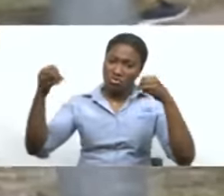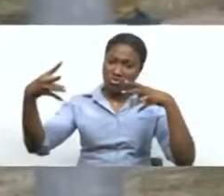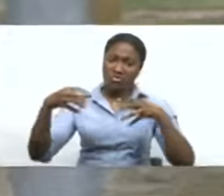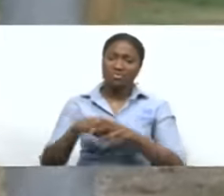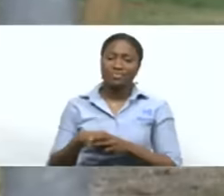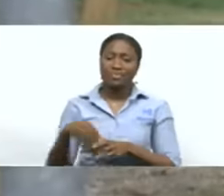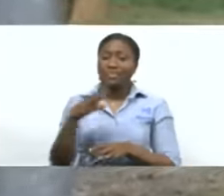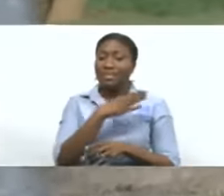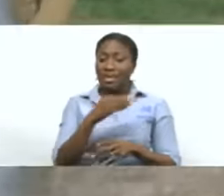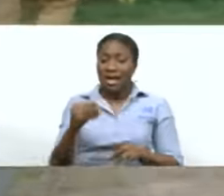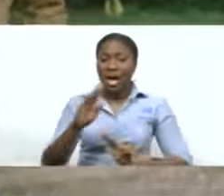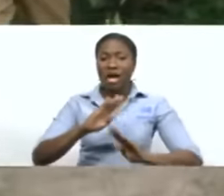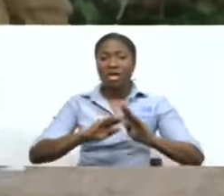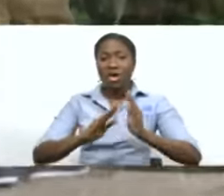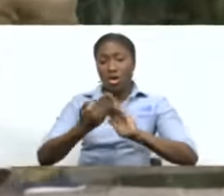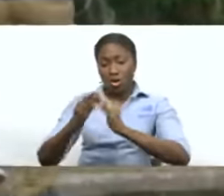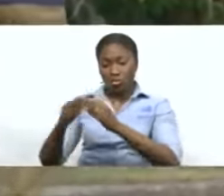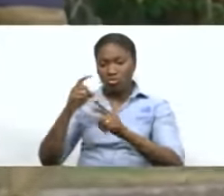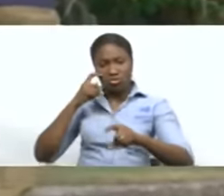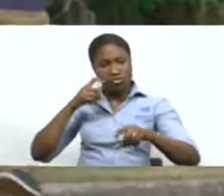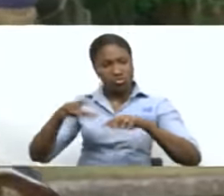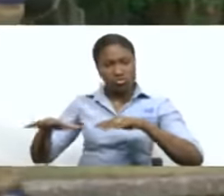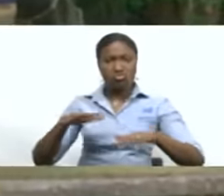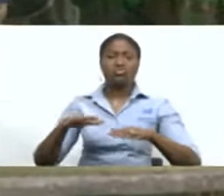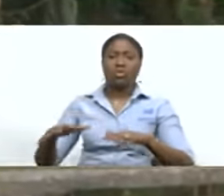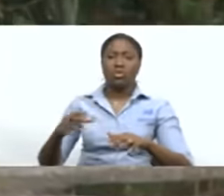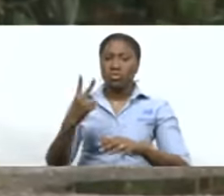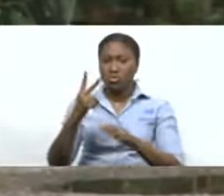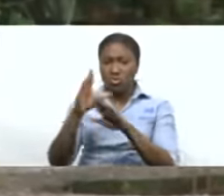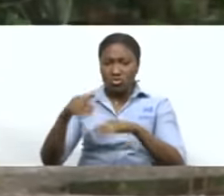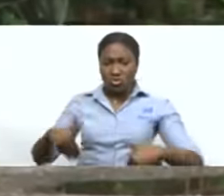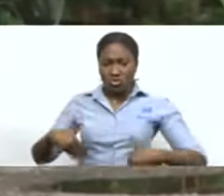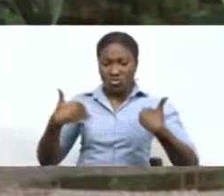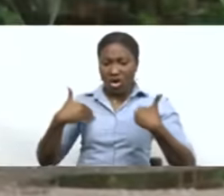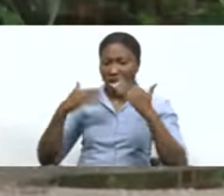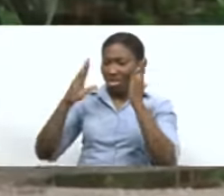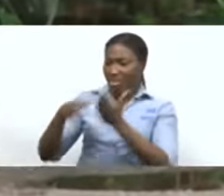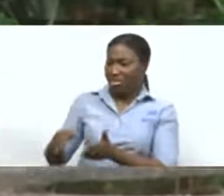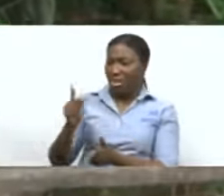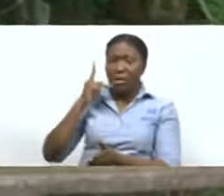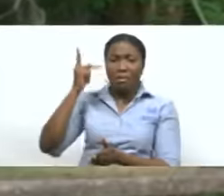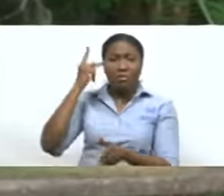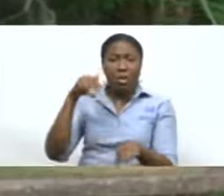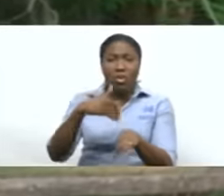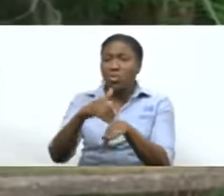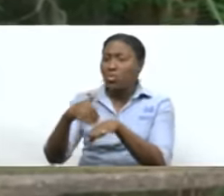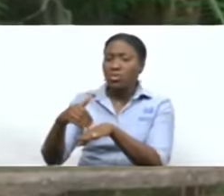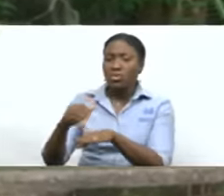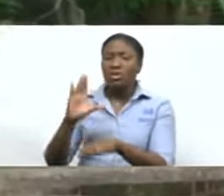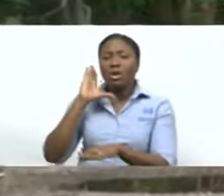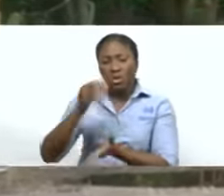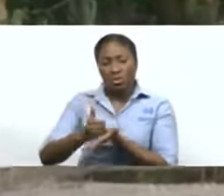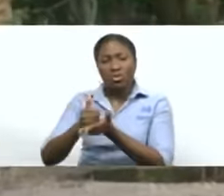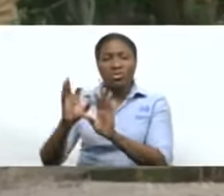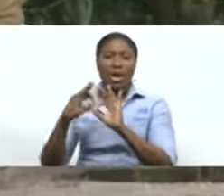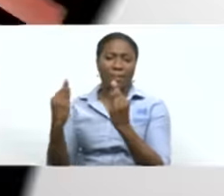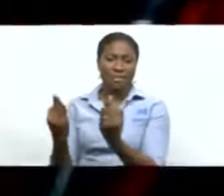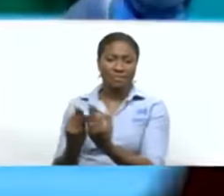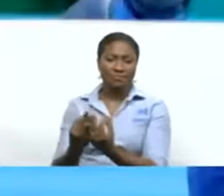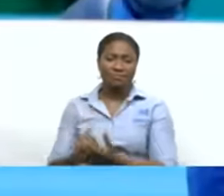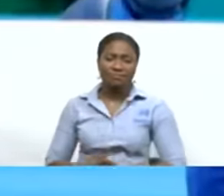Dabadi community is shocked over the abandonment of two young children. The MP says help is coming for the family.